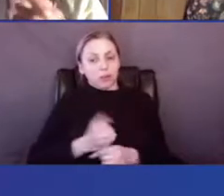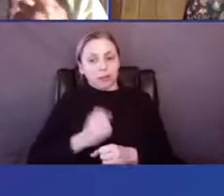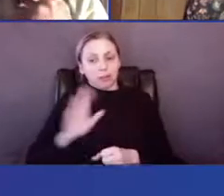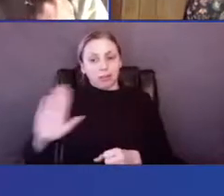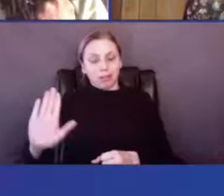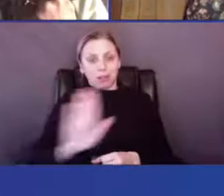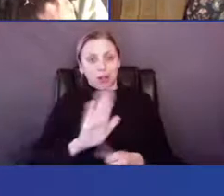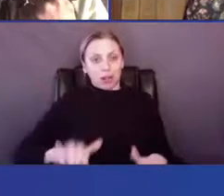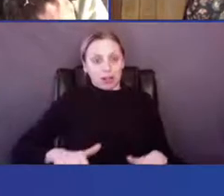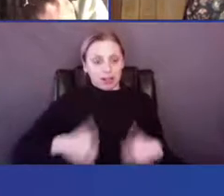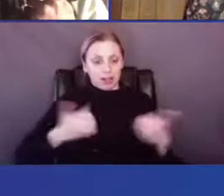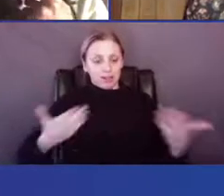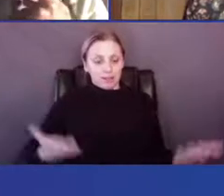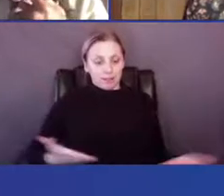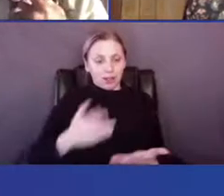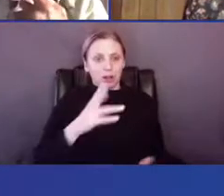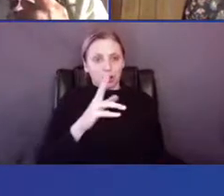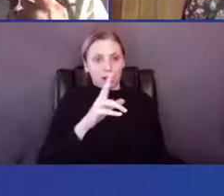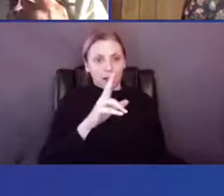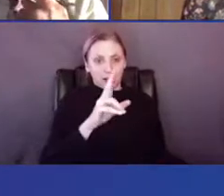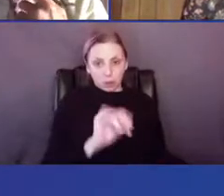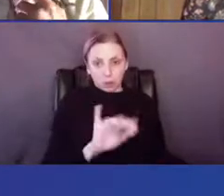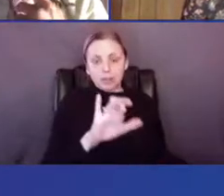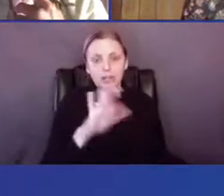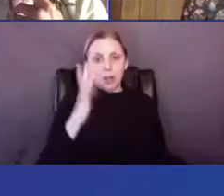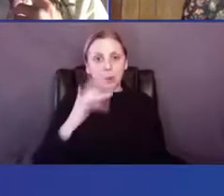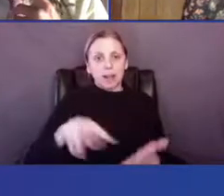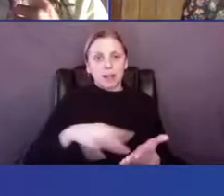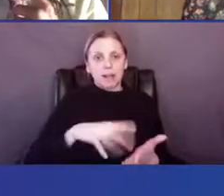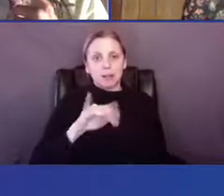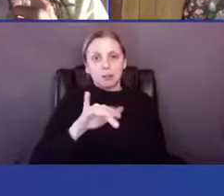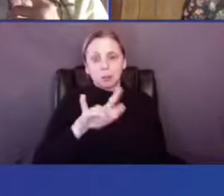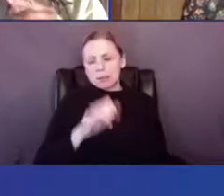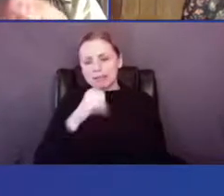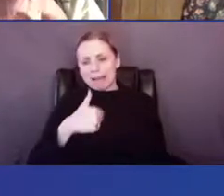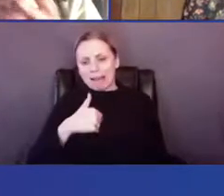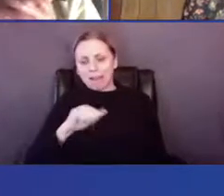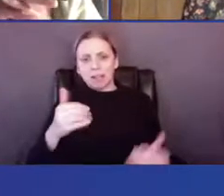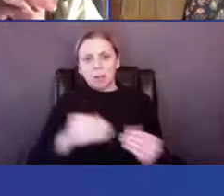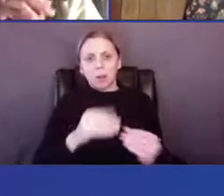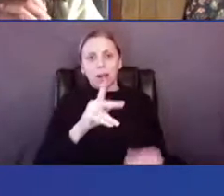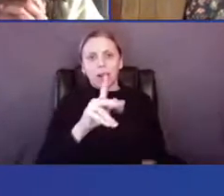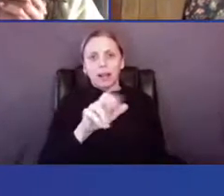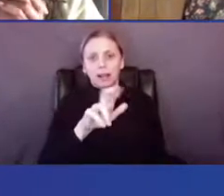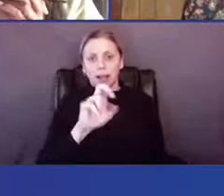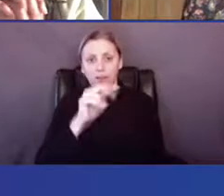in New York since the dance mobile is no longer? Karen, can we hear from you on this topic?